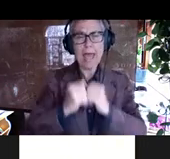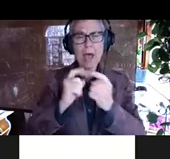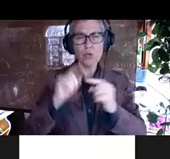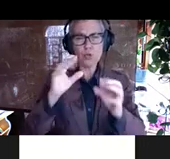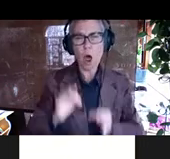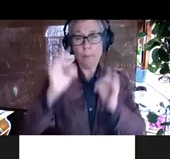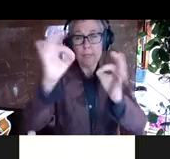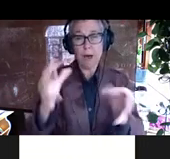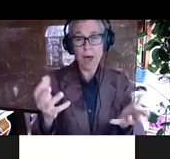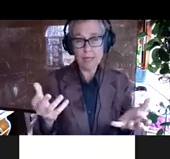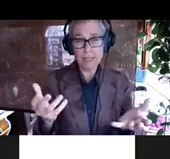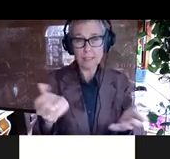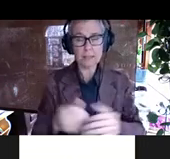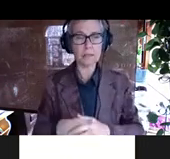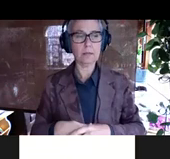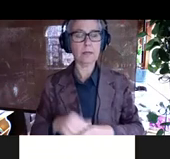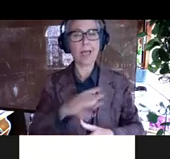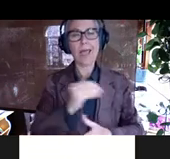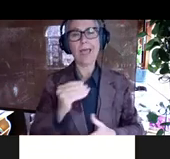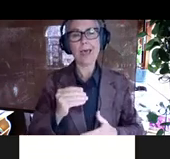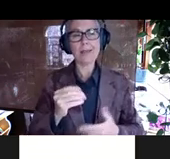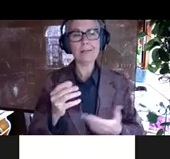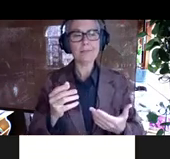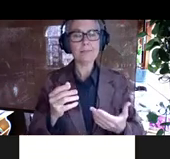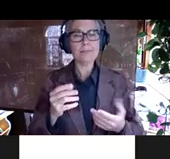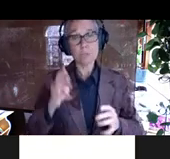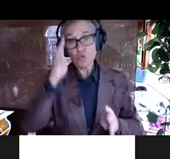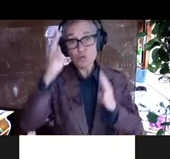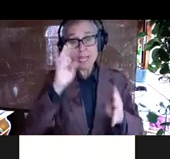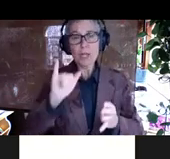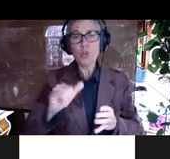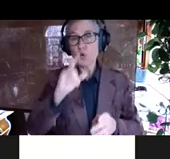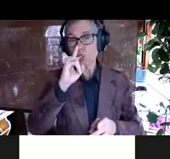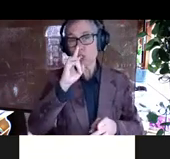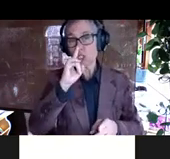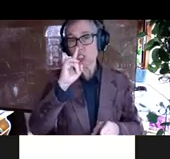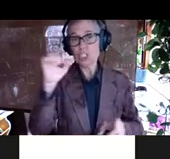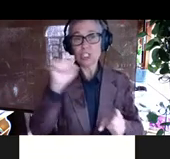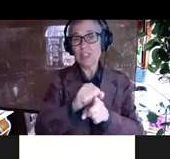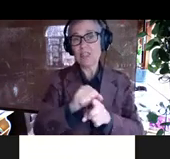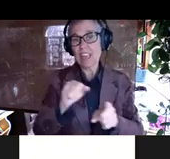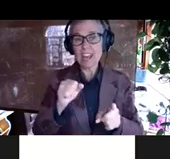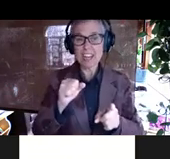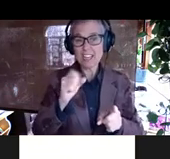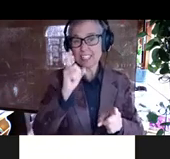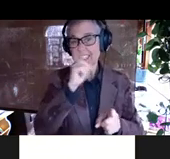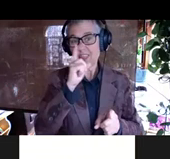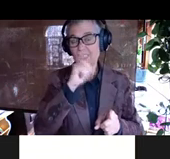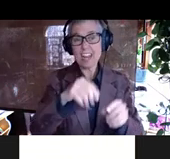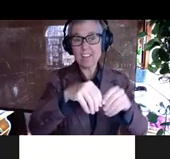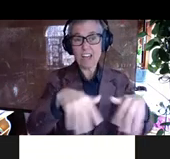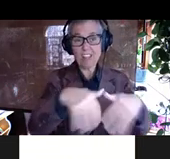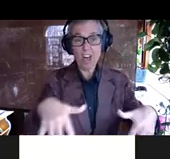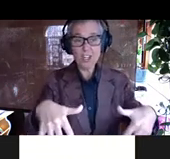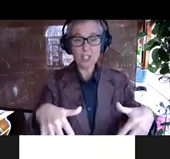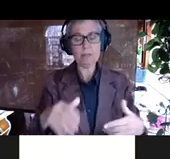Um, and I think finally, like, you know, creating these synthetic phylogenies, these, these phylogenies will have